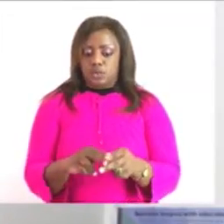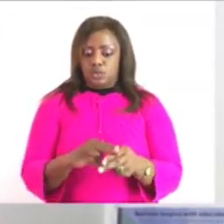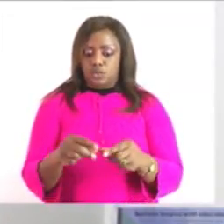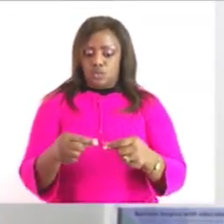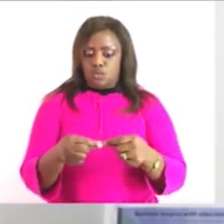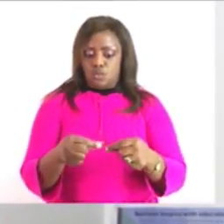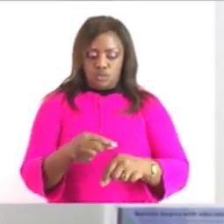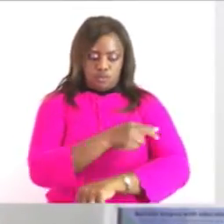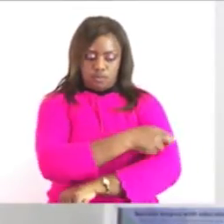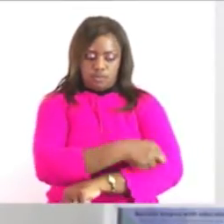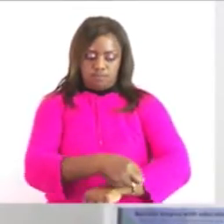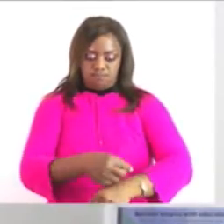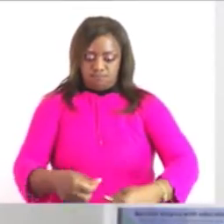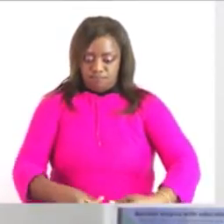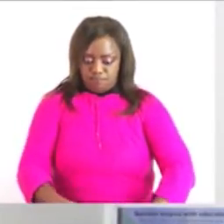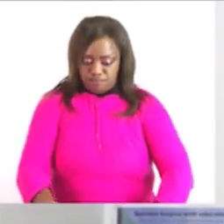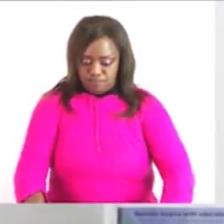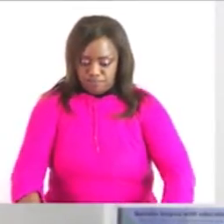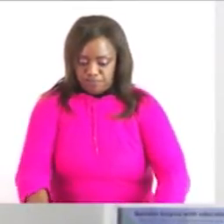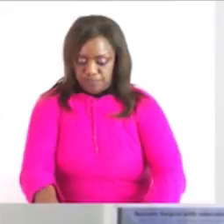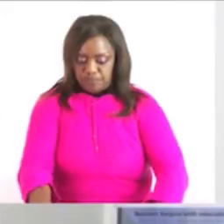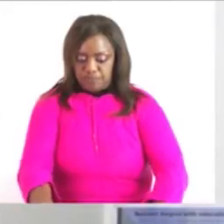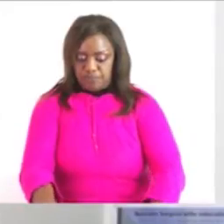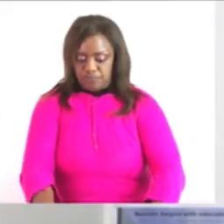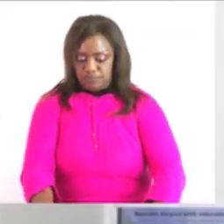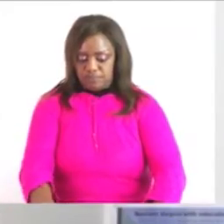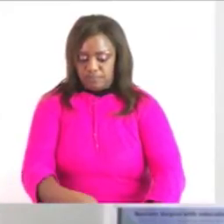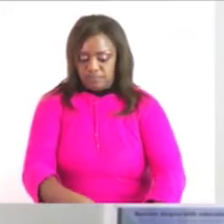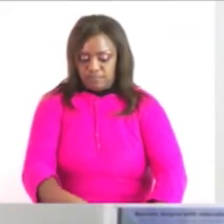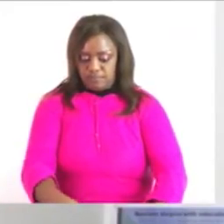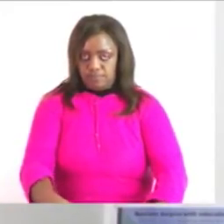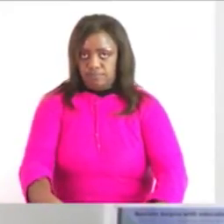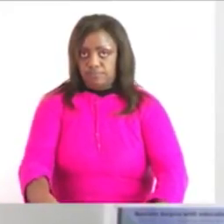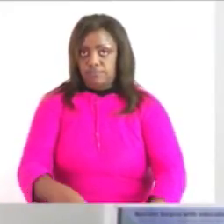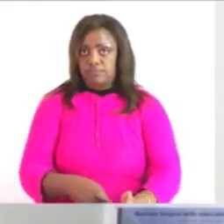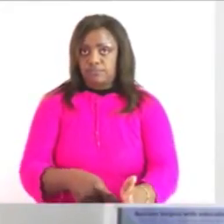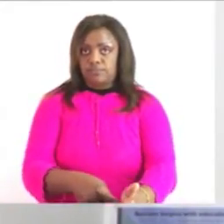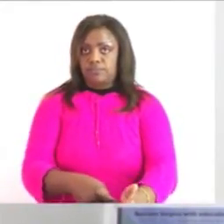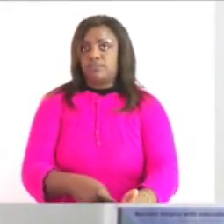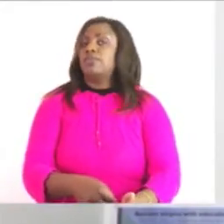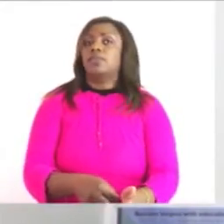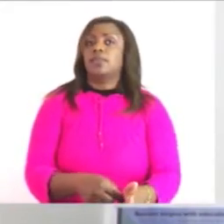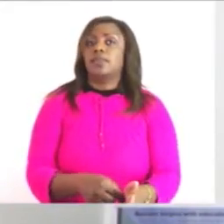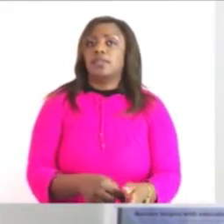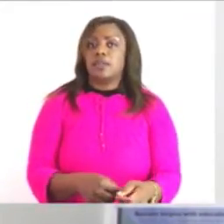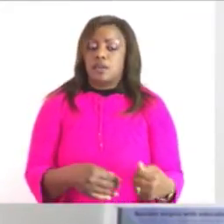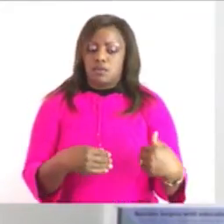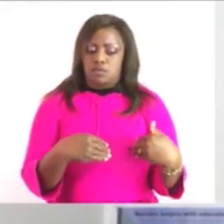ruler straight starting with it it must start at